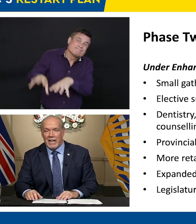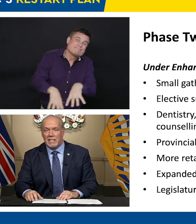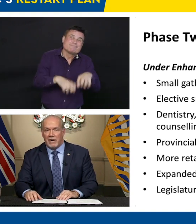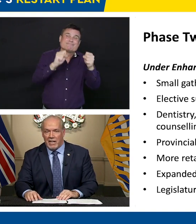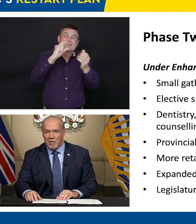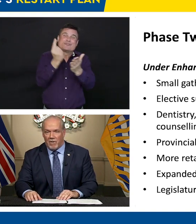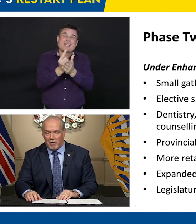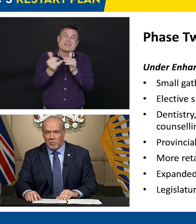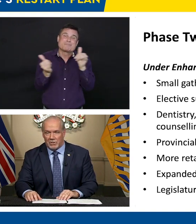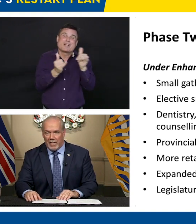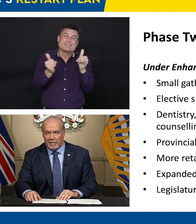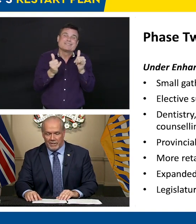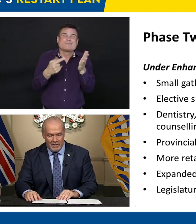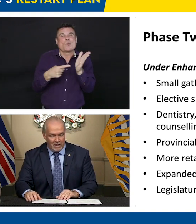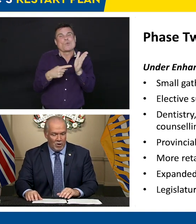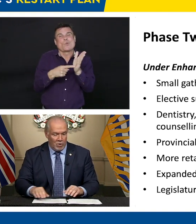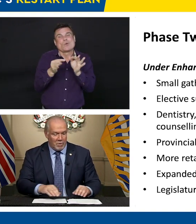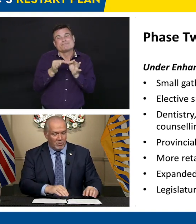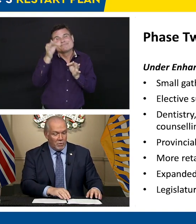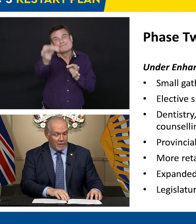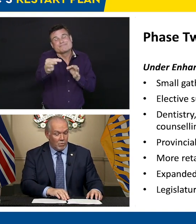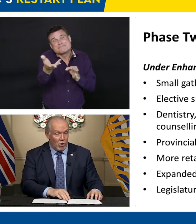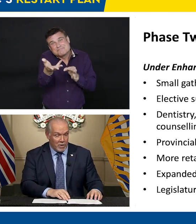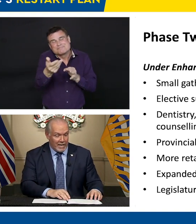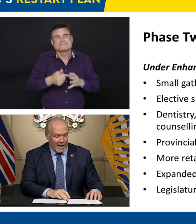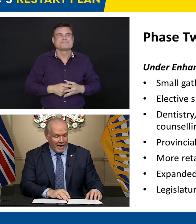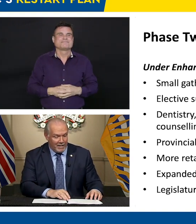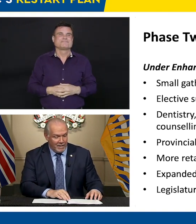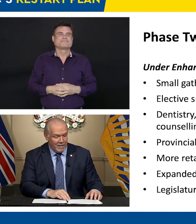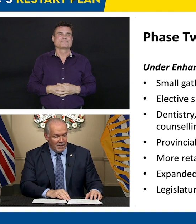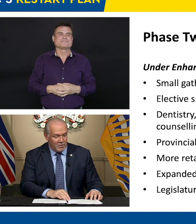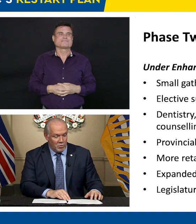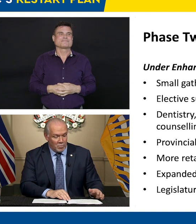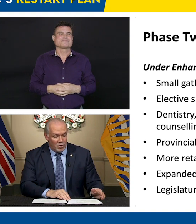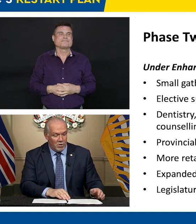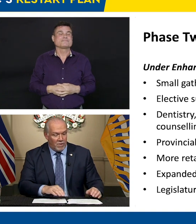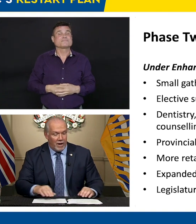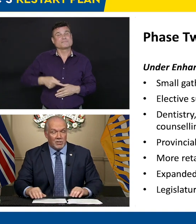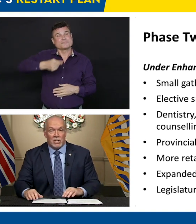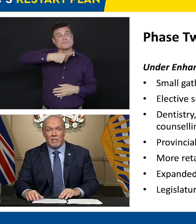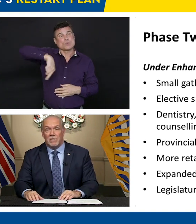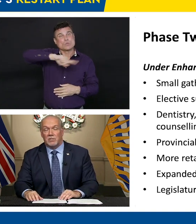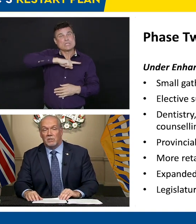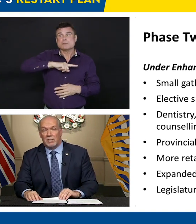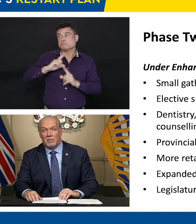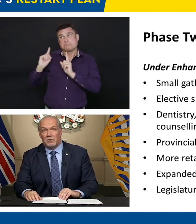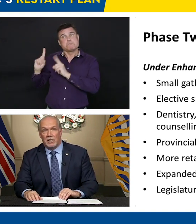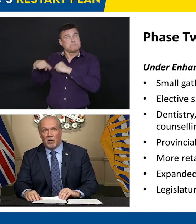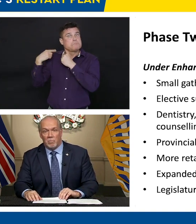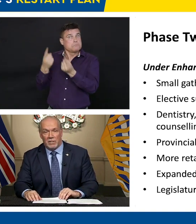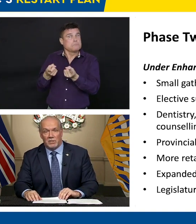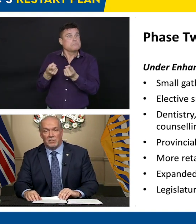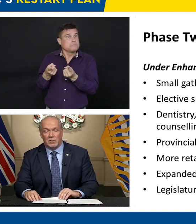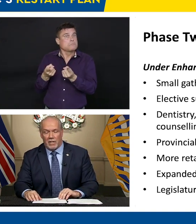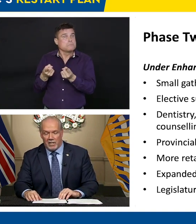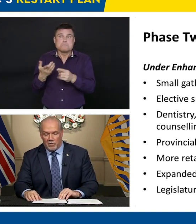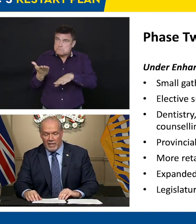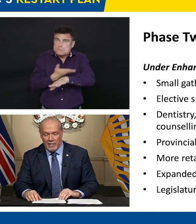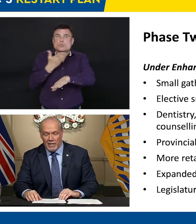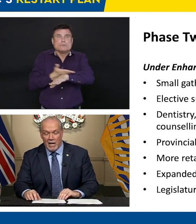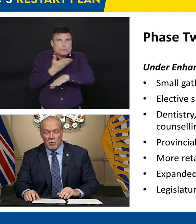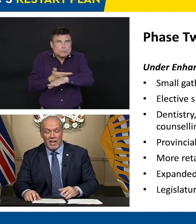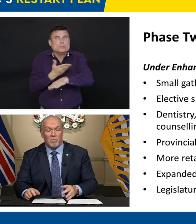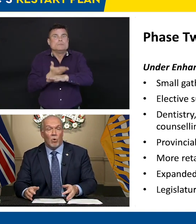neighbourhood of 80 to 85%. We've been doing what we can to improve hygiene and physical distancing on buses and